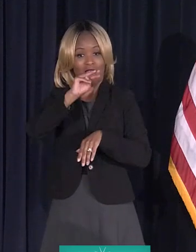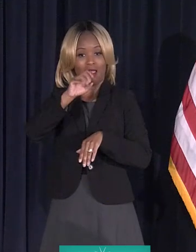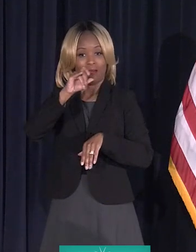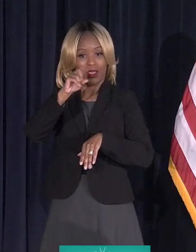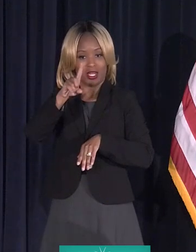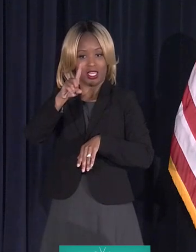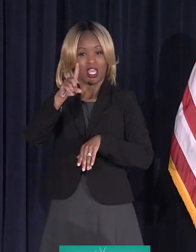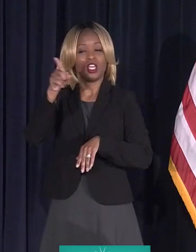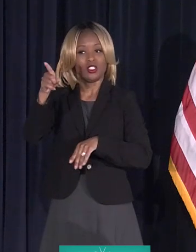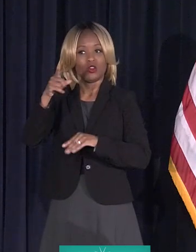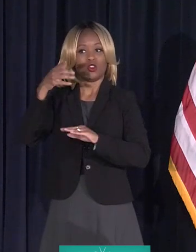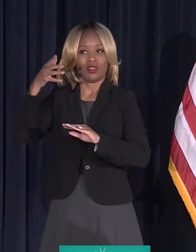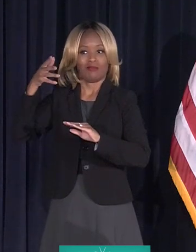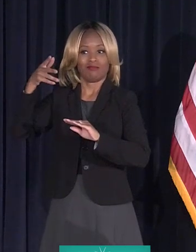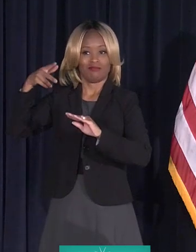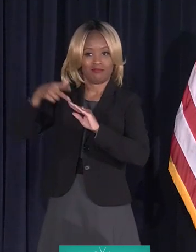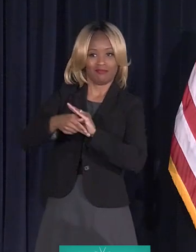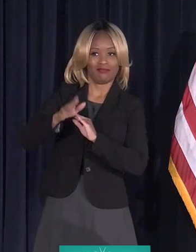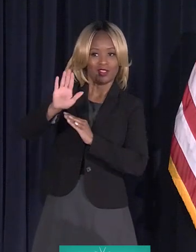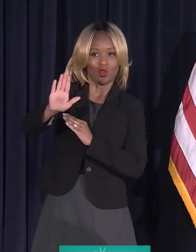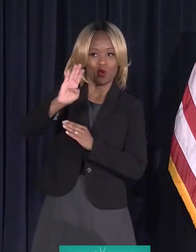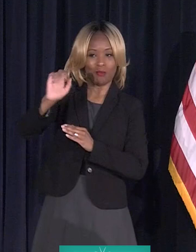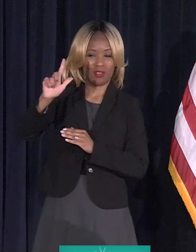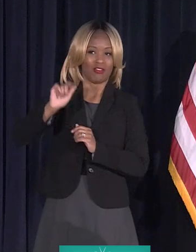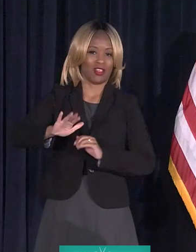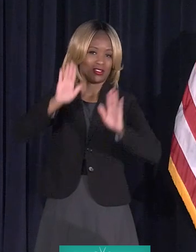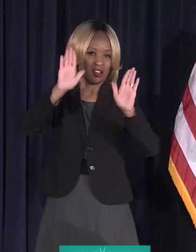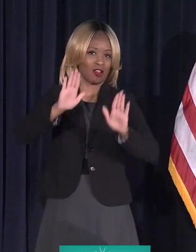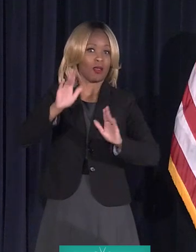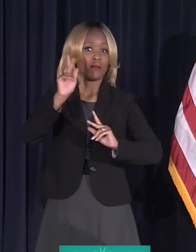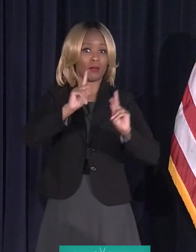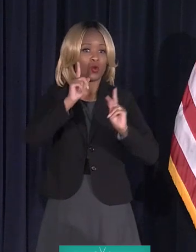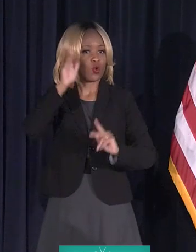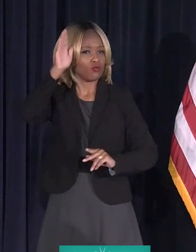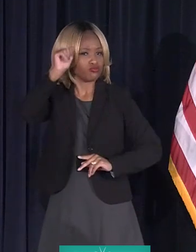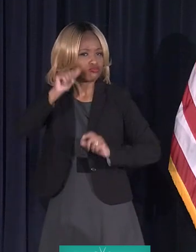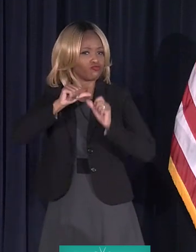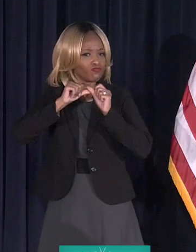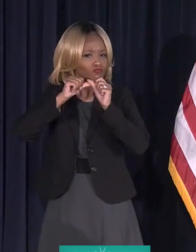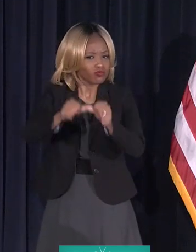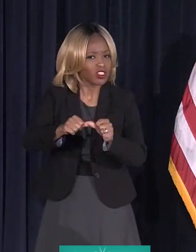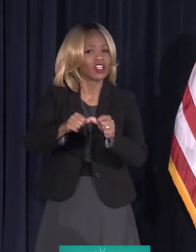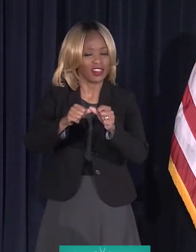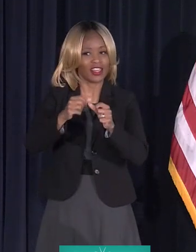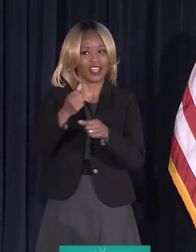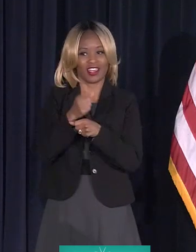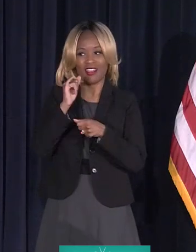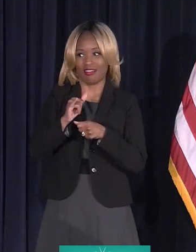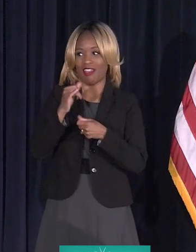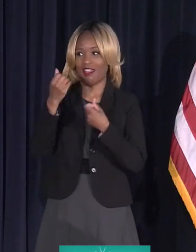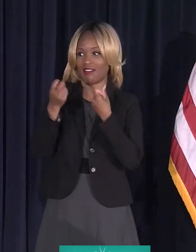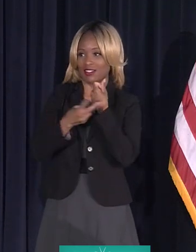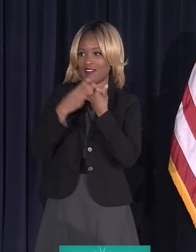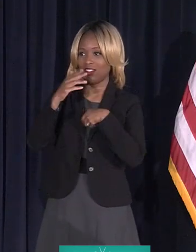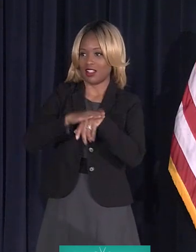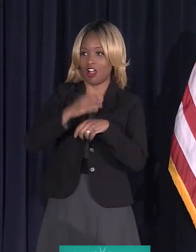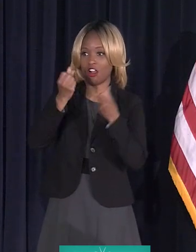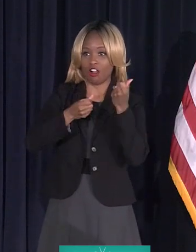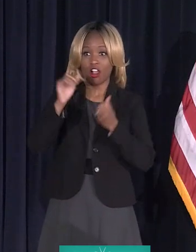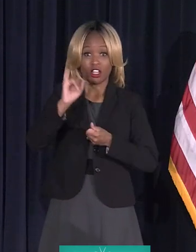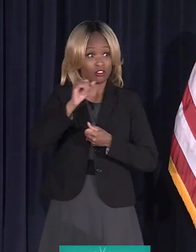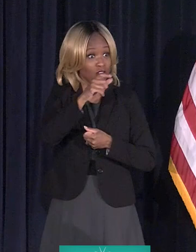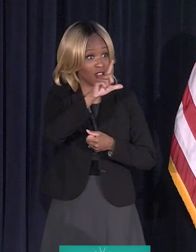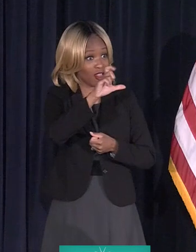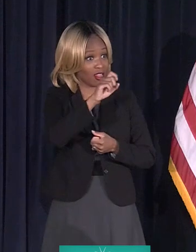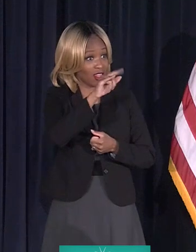the break. That's terrific. People who are persistent enough are getting those kinds of savings on car insurance. Letty, have you got the contact